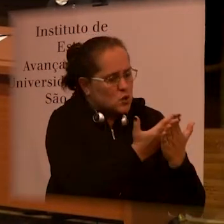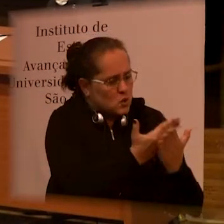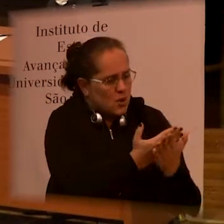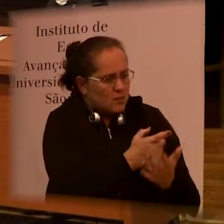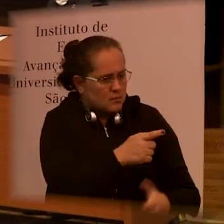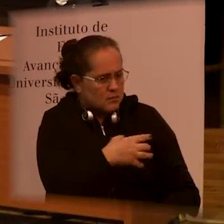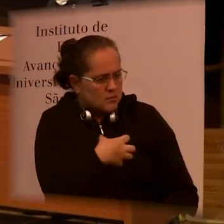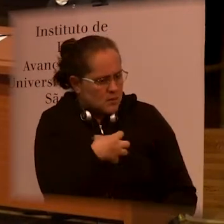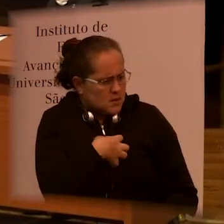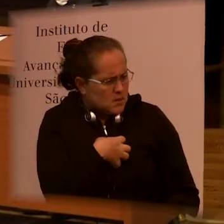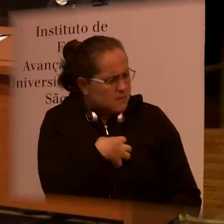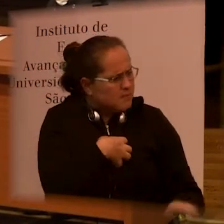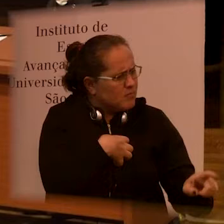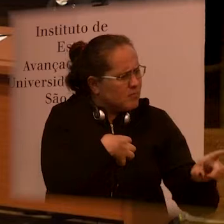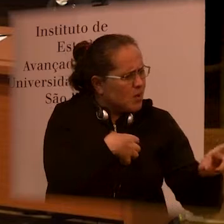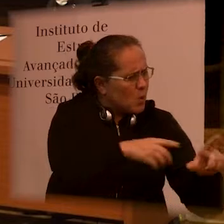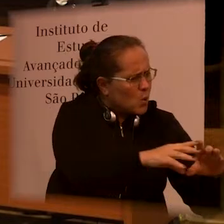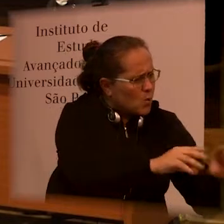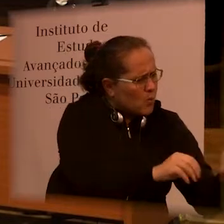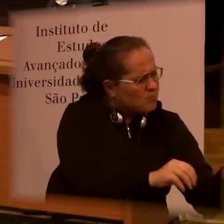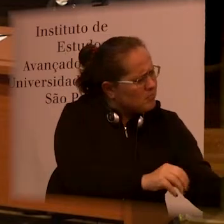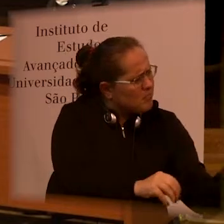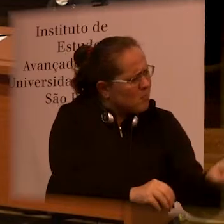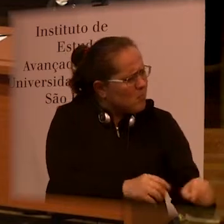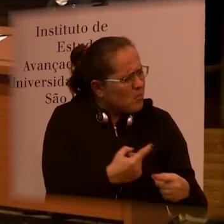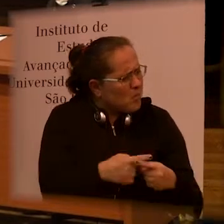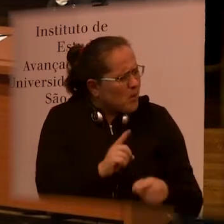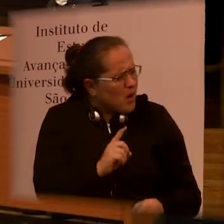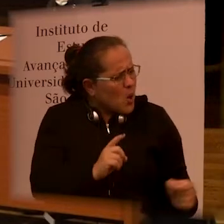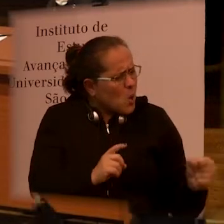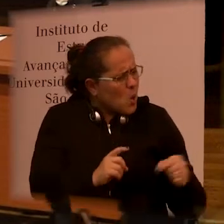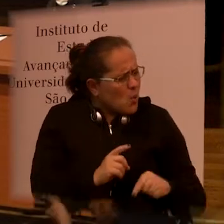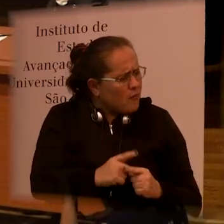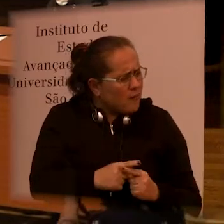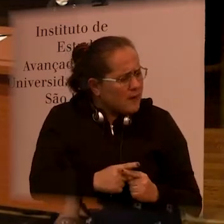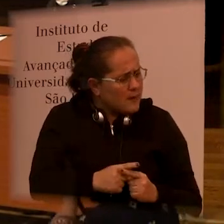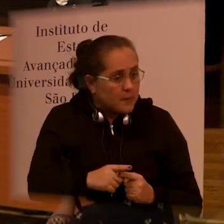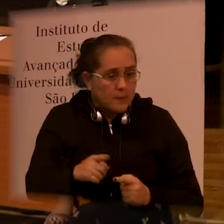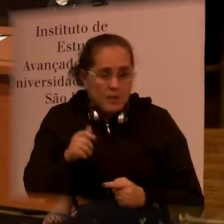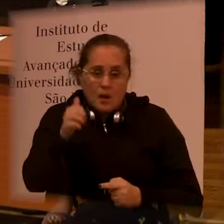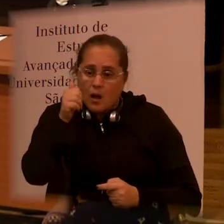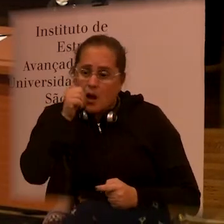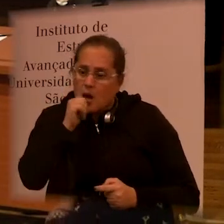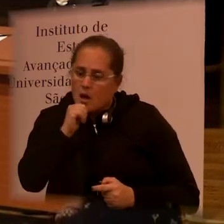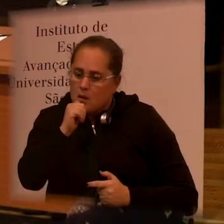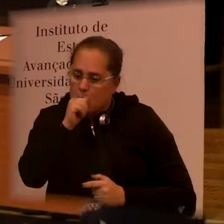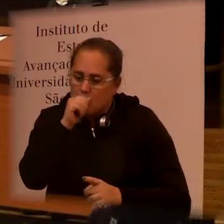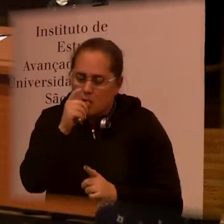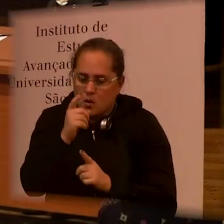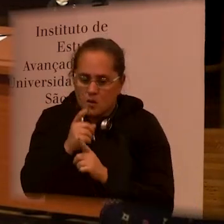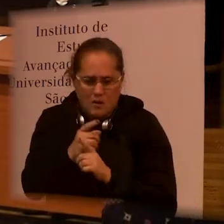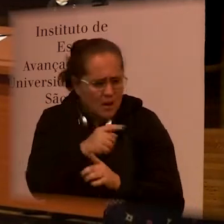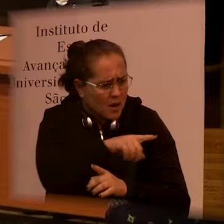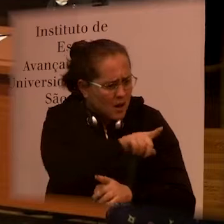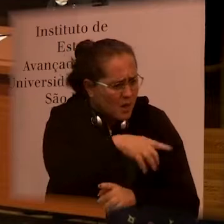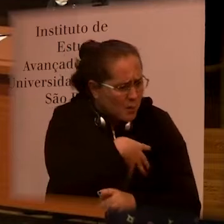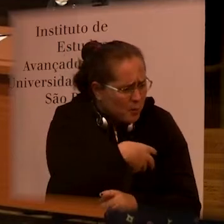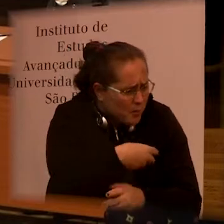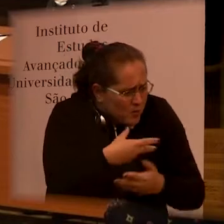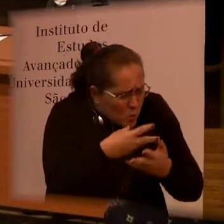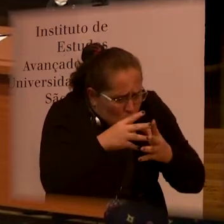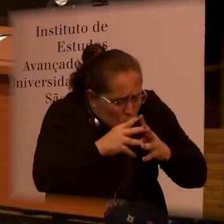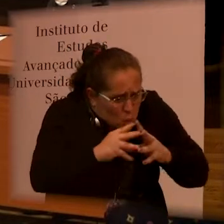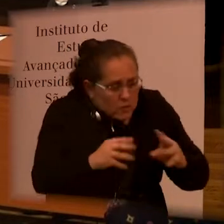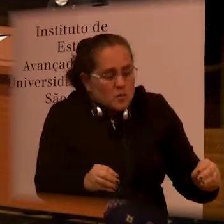school where you feel that the the child is not there, and the parent will only discover that the child is not there